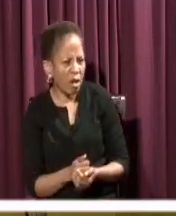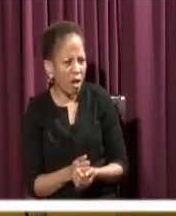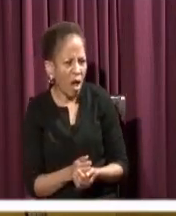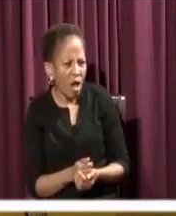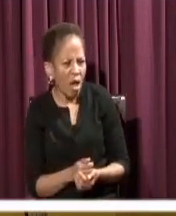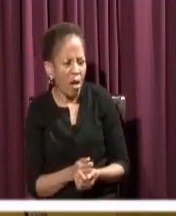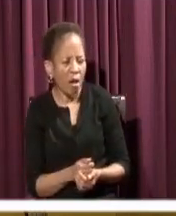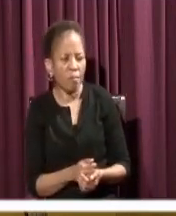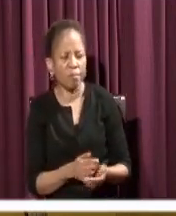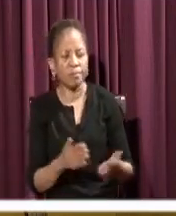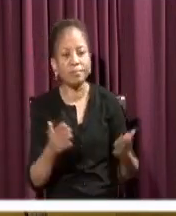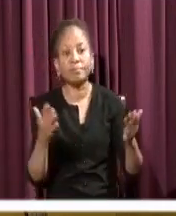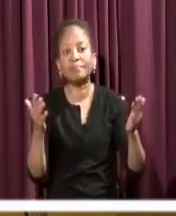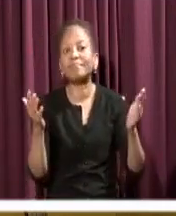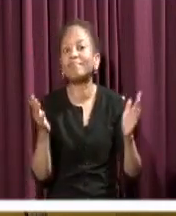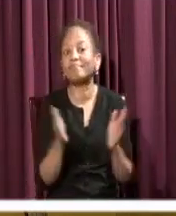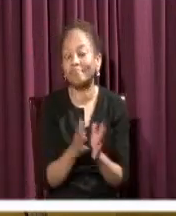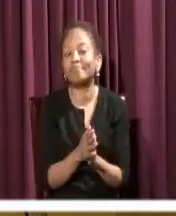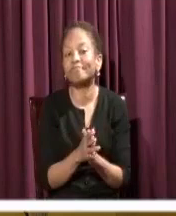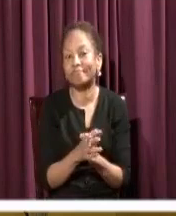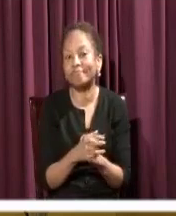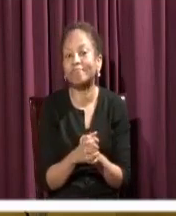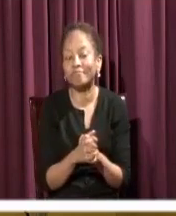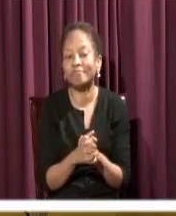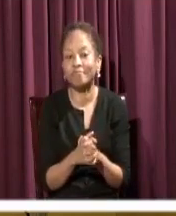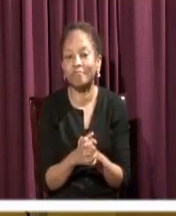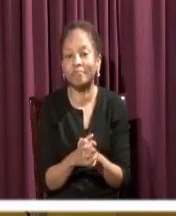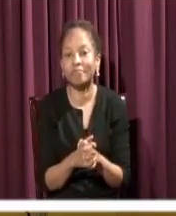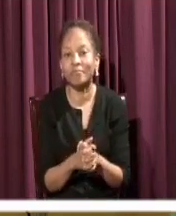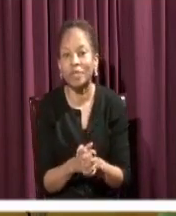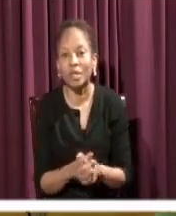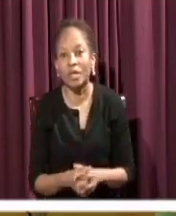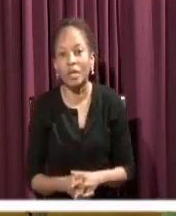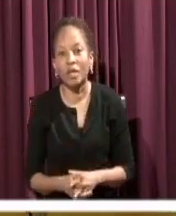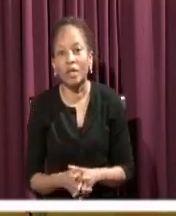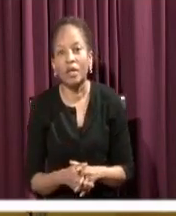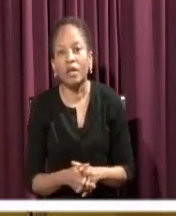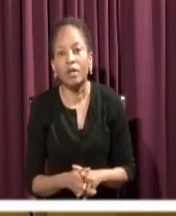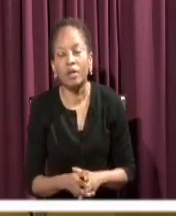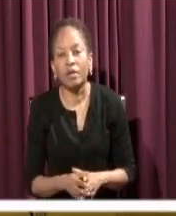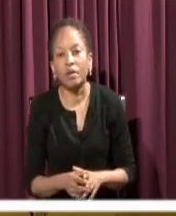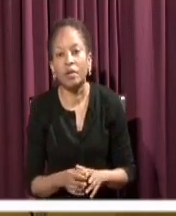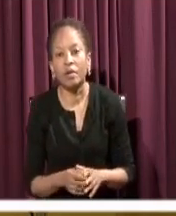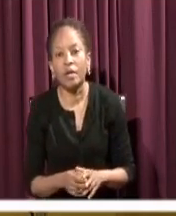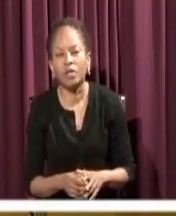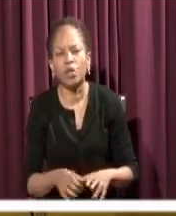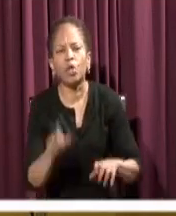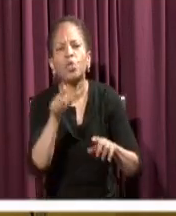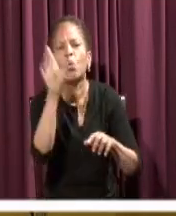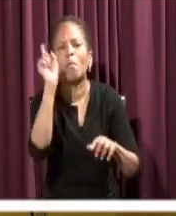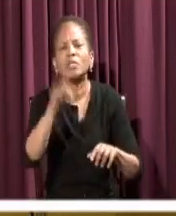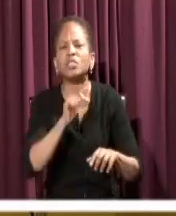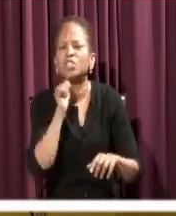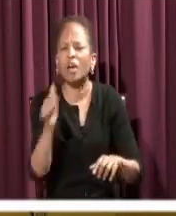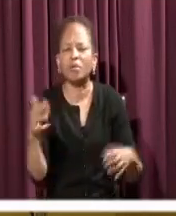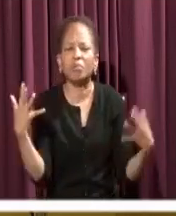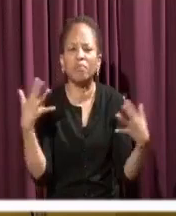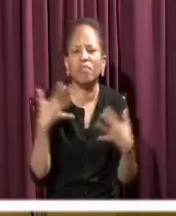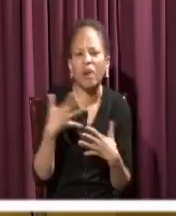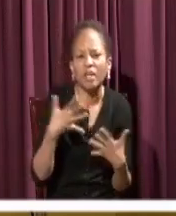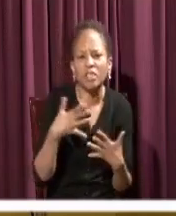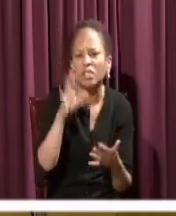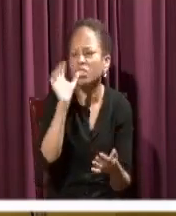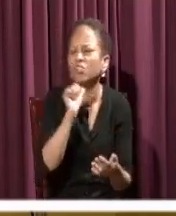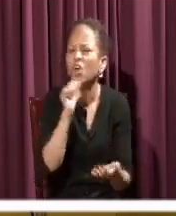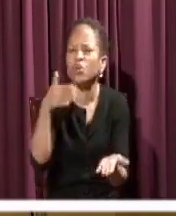Right there to meet you. And don't despair at the ferocity of the waters. Because there in